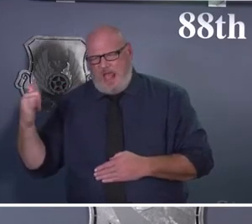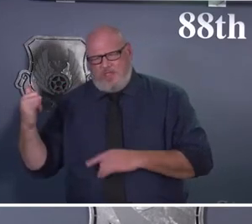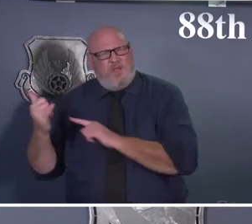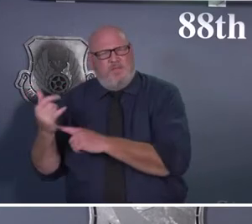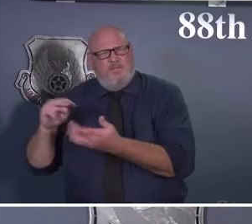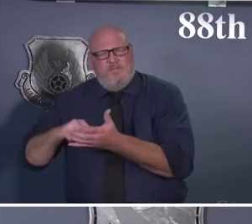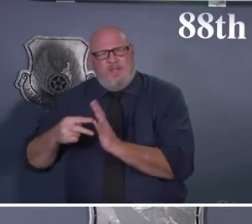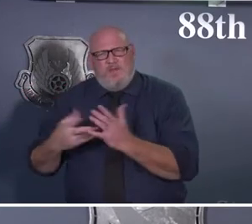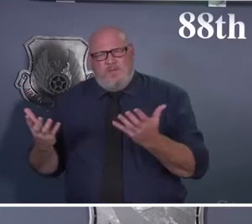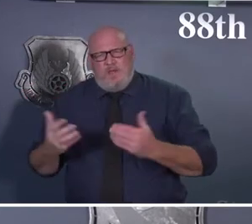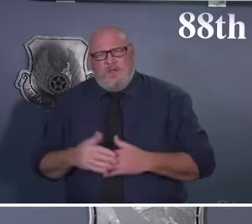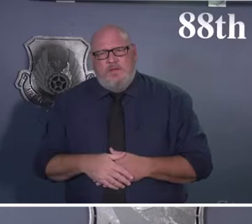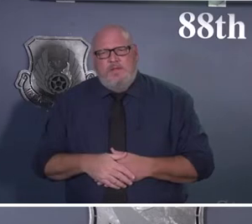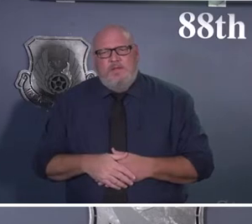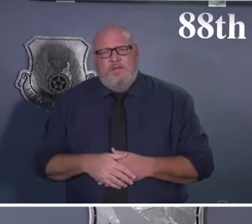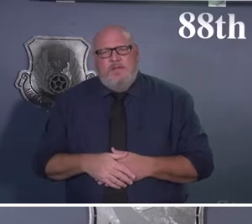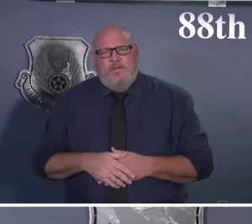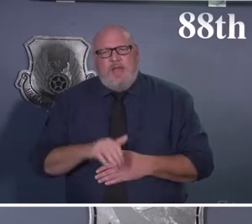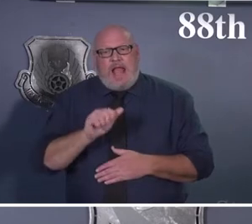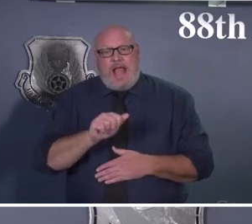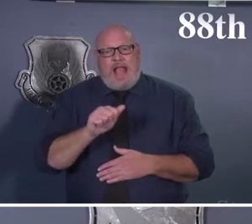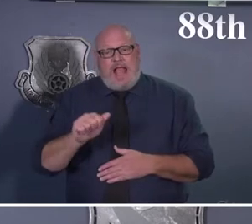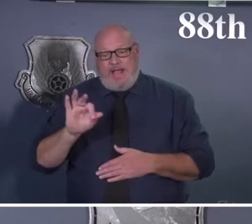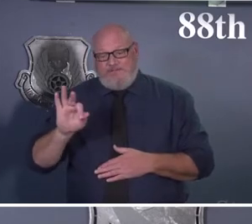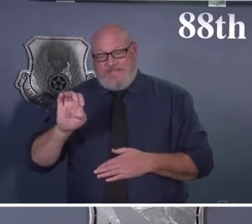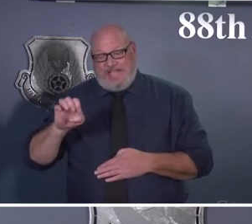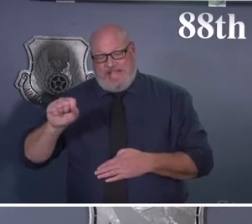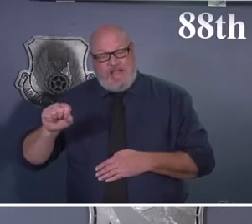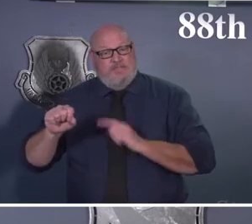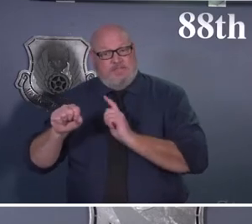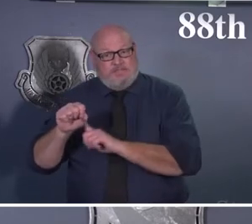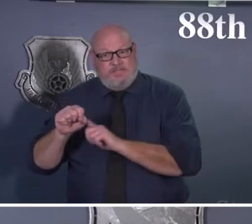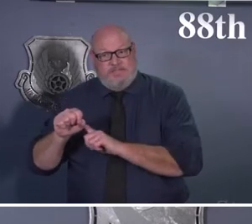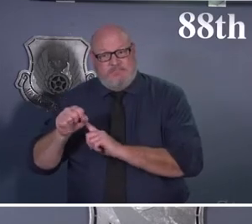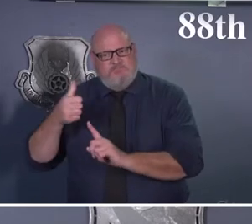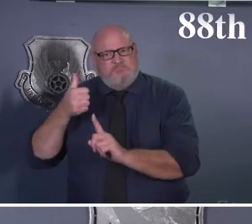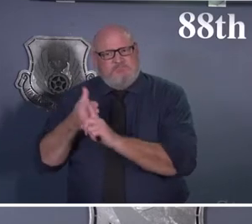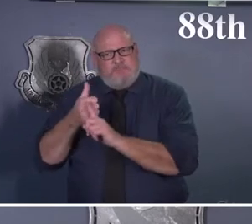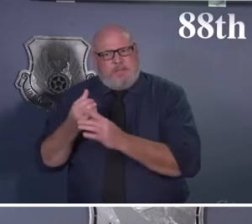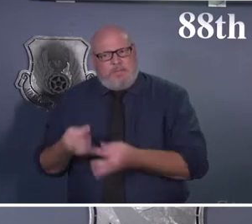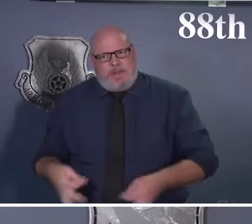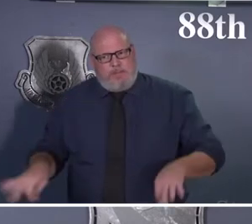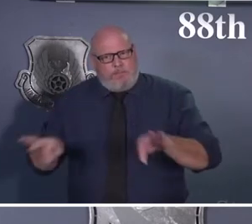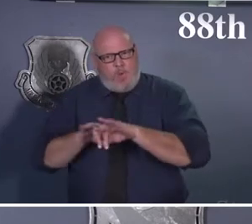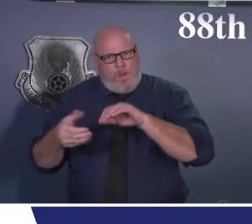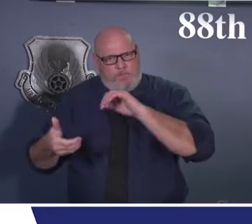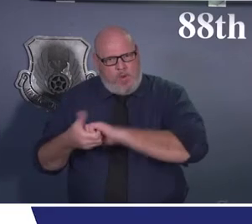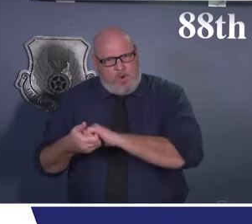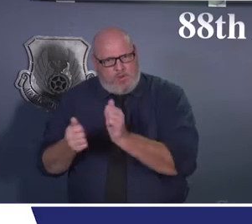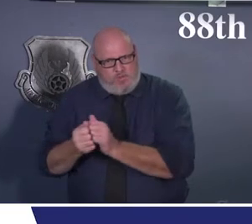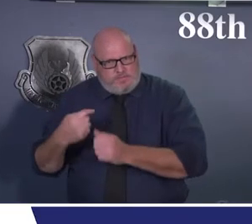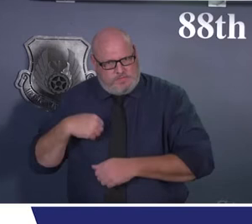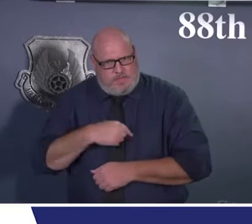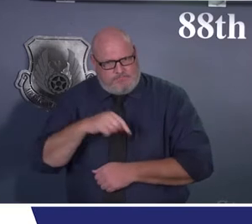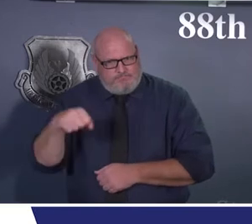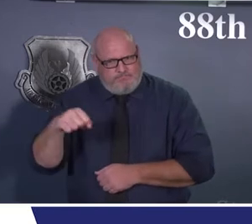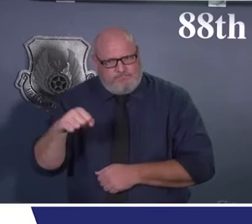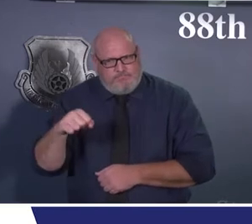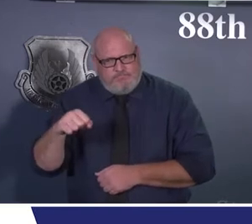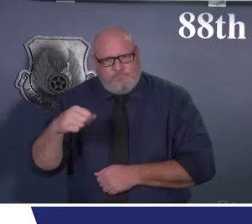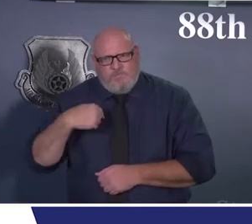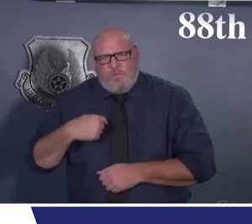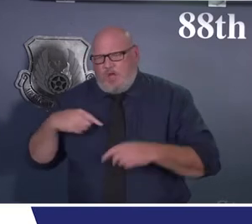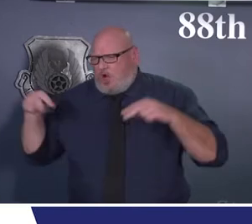or partner with the Mission Support Group and really the installation. So you should be viewing a slide right now, which highlights some information with regards to